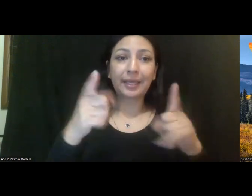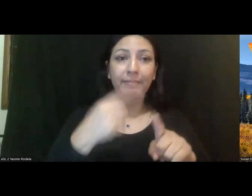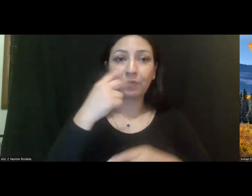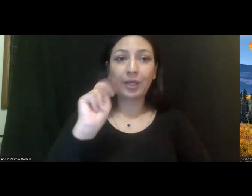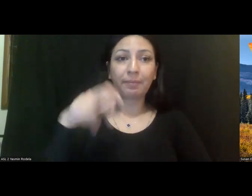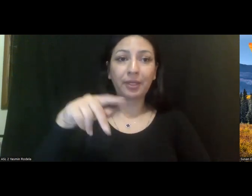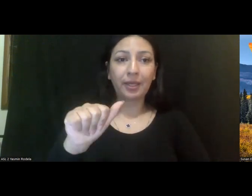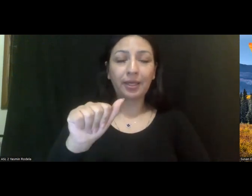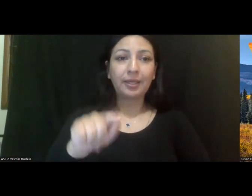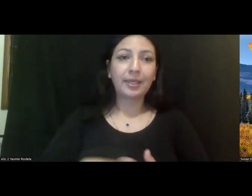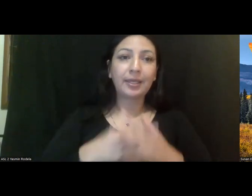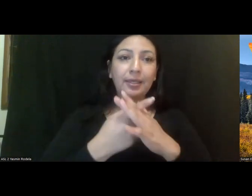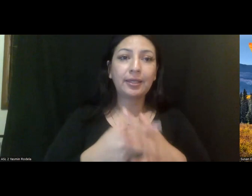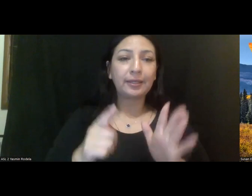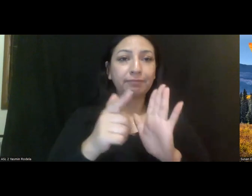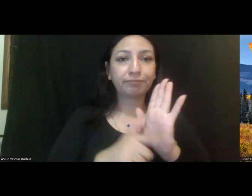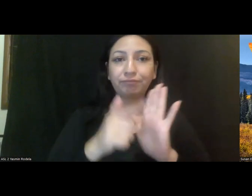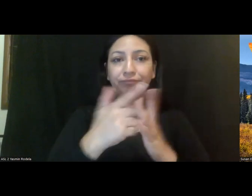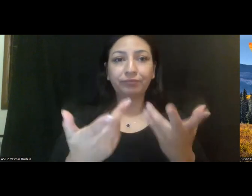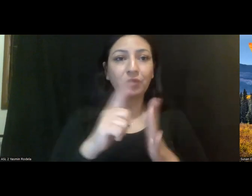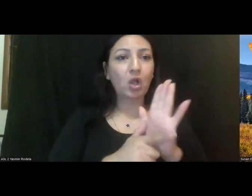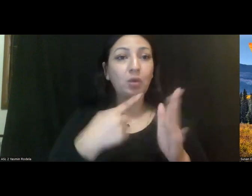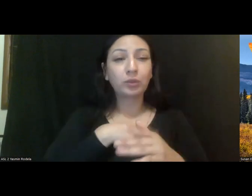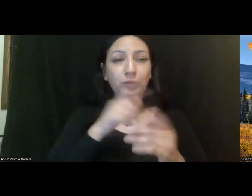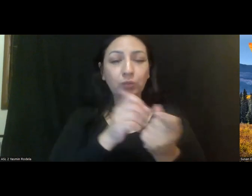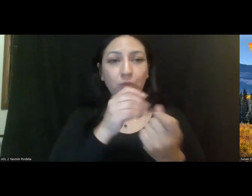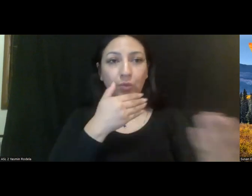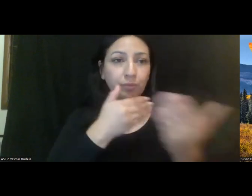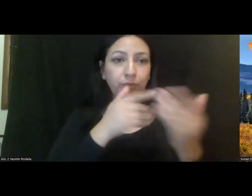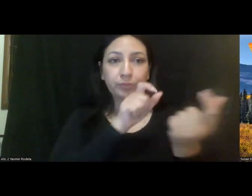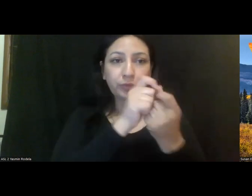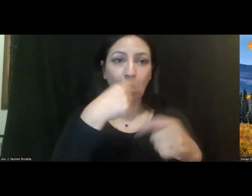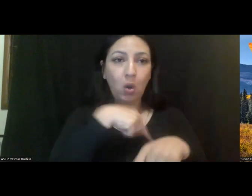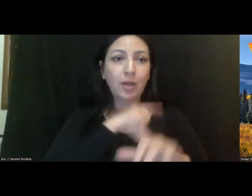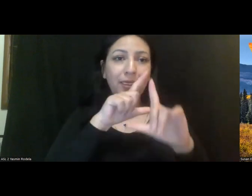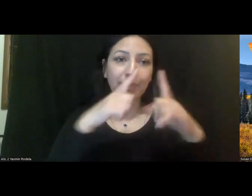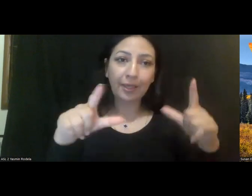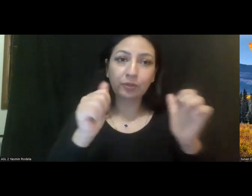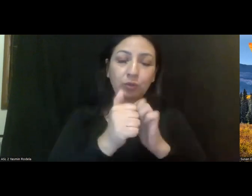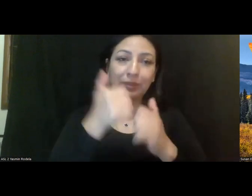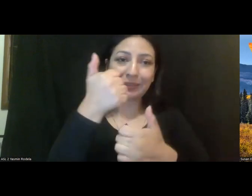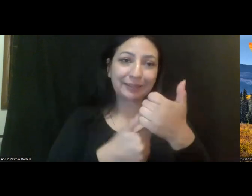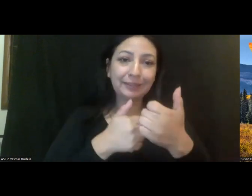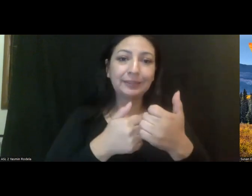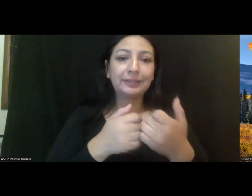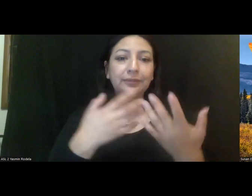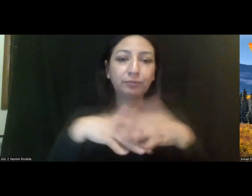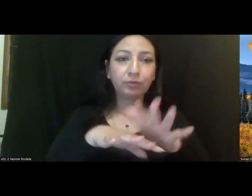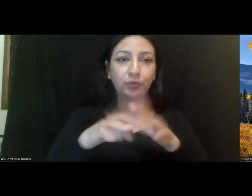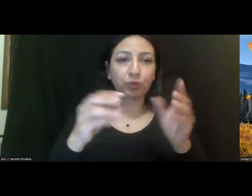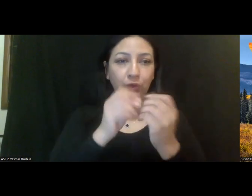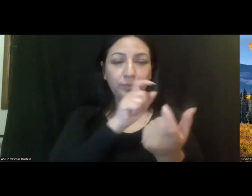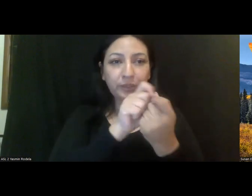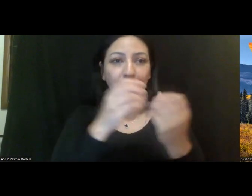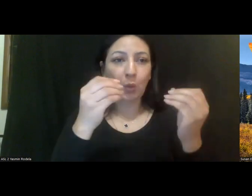initiatives. And we hope to get more precise in our language, you know, with each iteration, you know, more specific